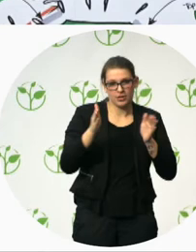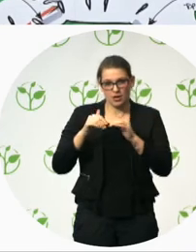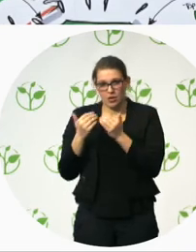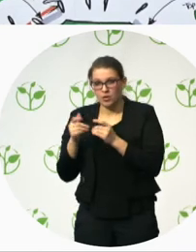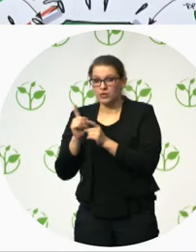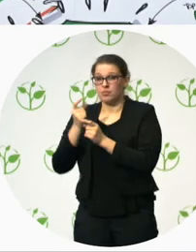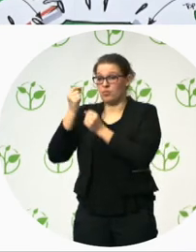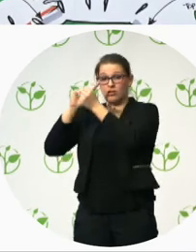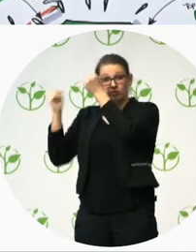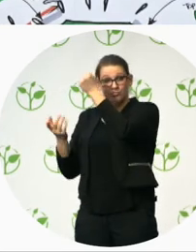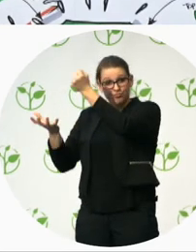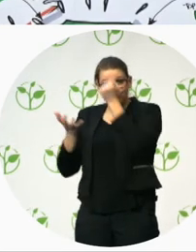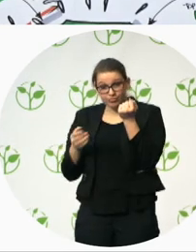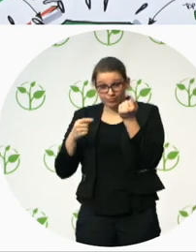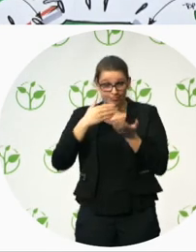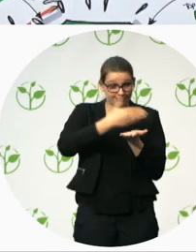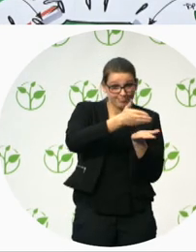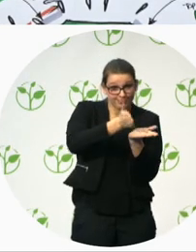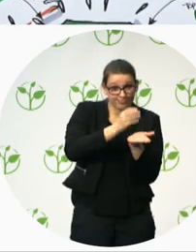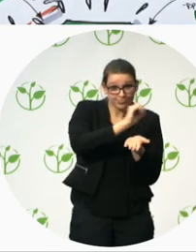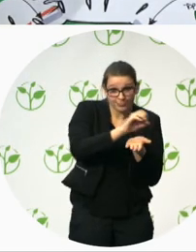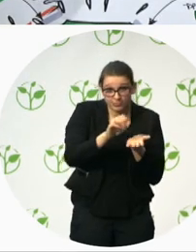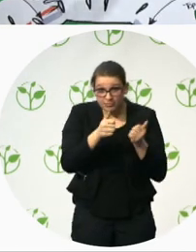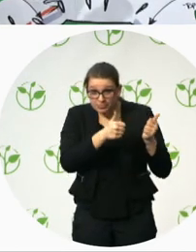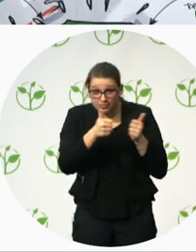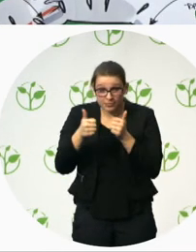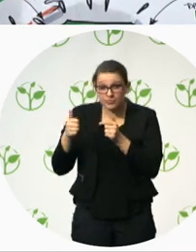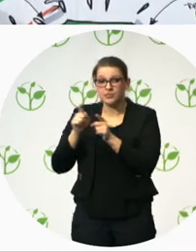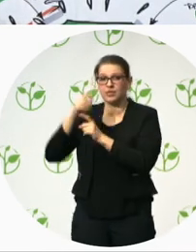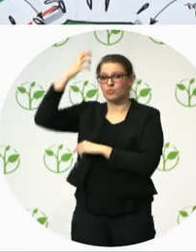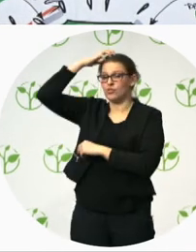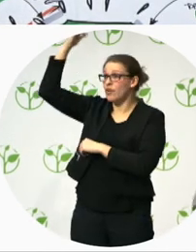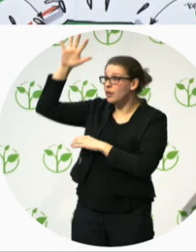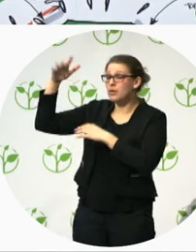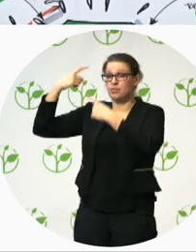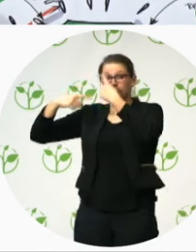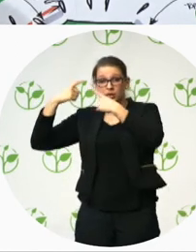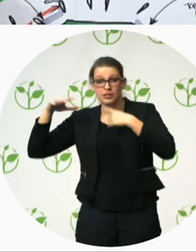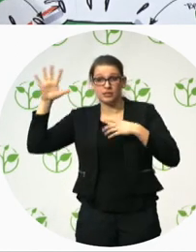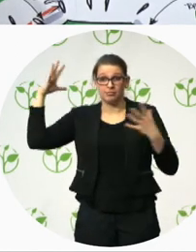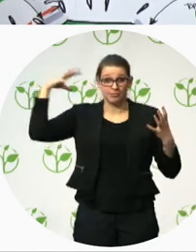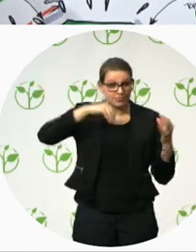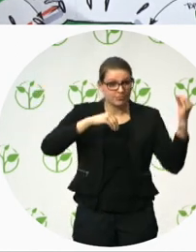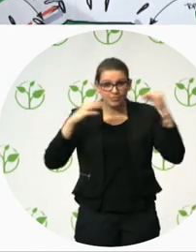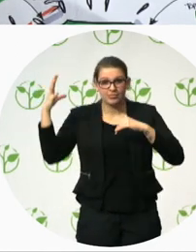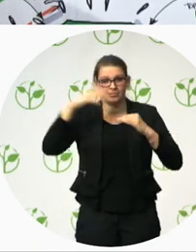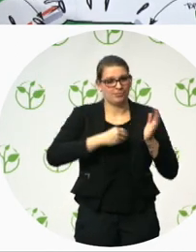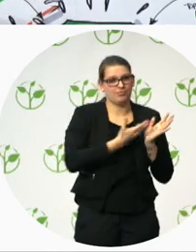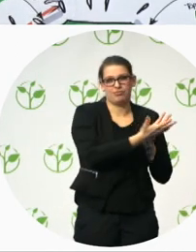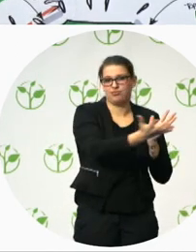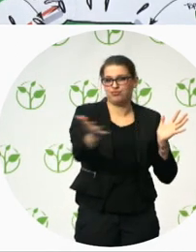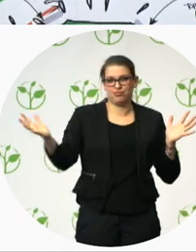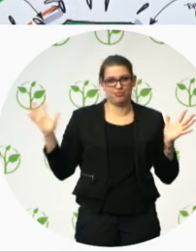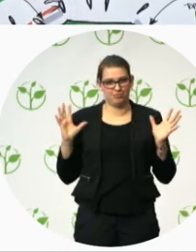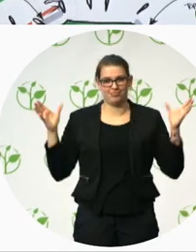So that they can also give direction. Uh, we heard of, um, shoe store for all. That's how I would translate